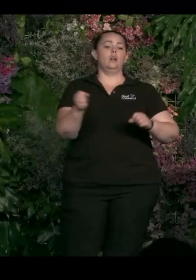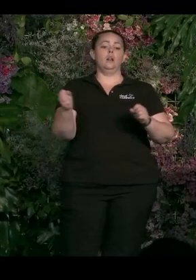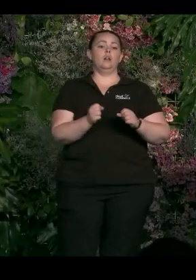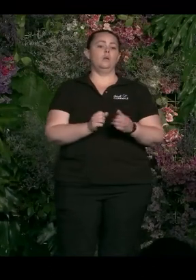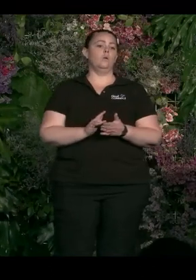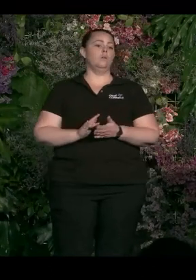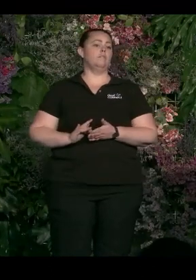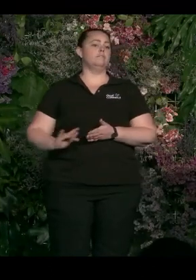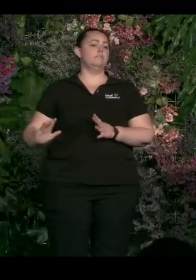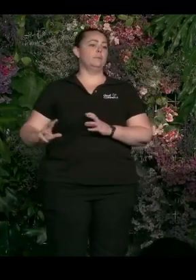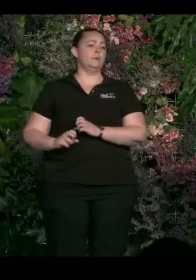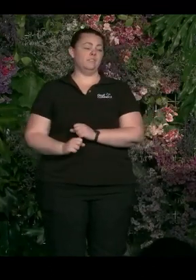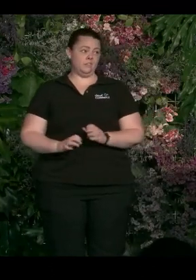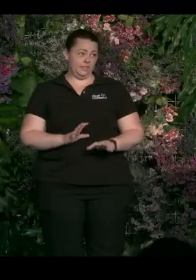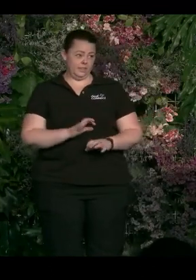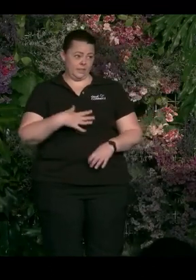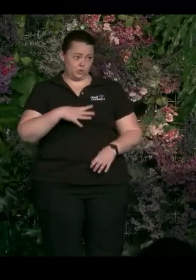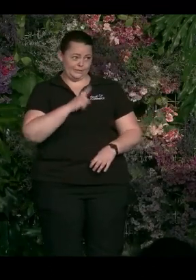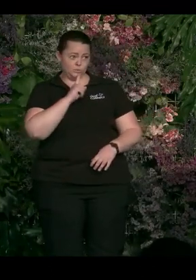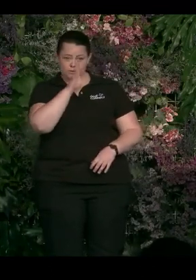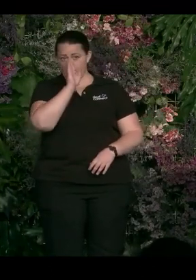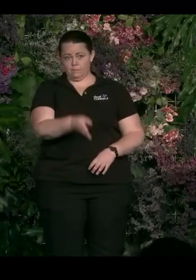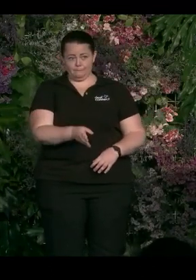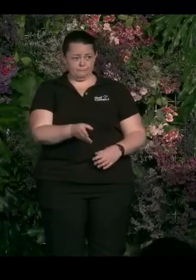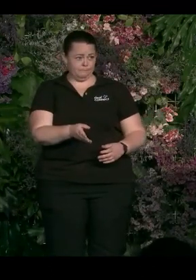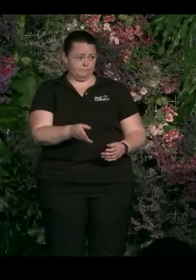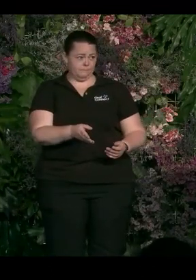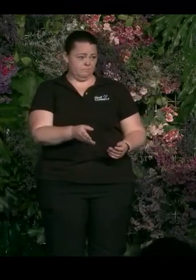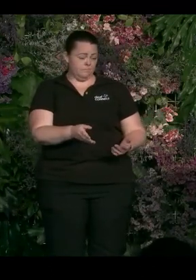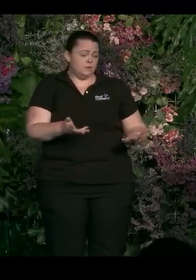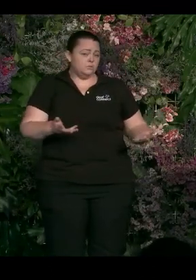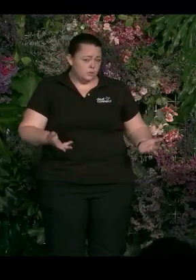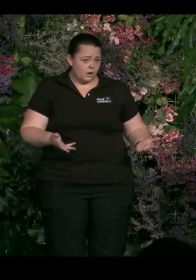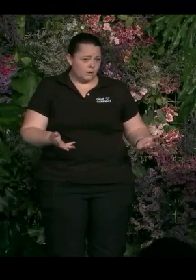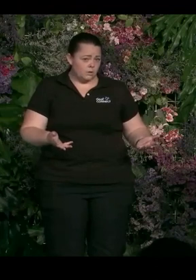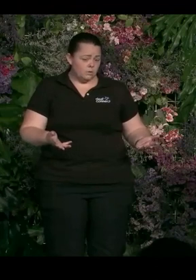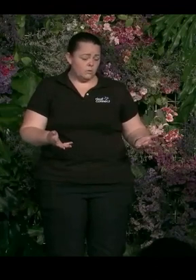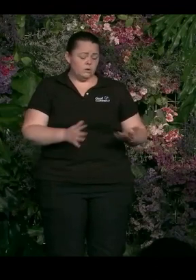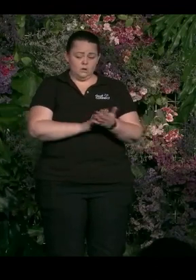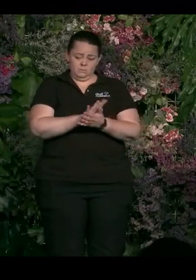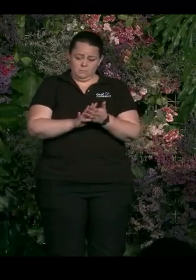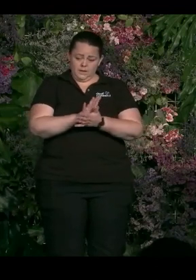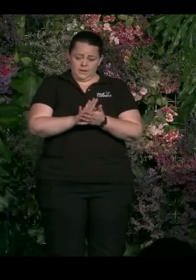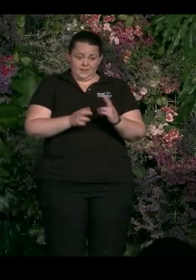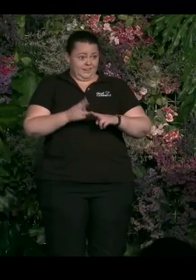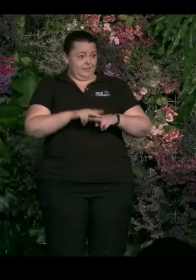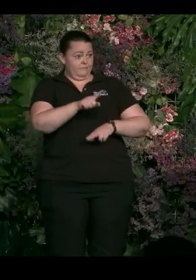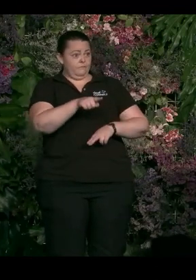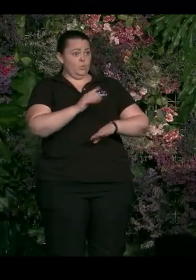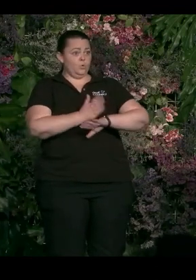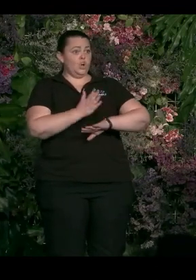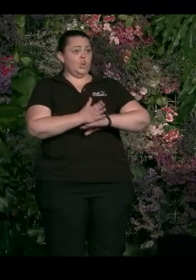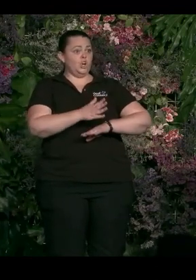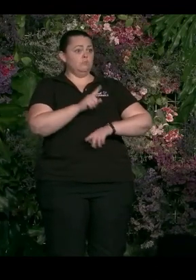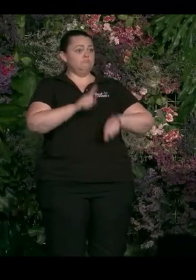that's why. So unless we do something about changing the way we create